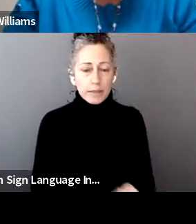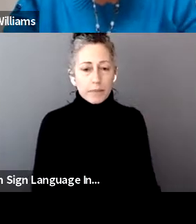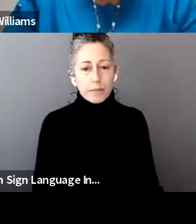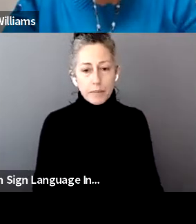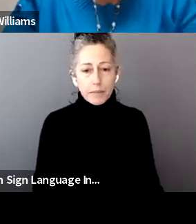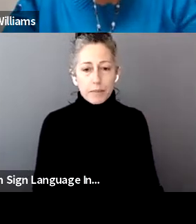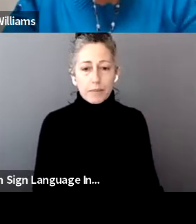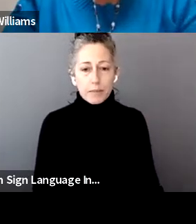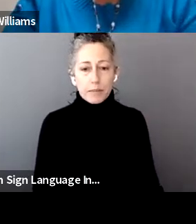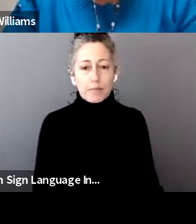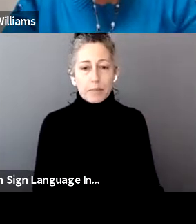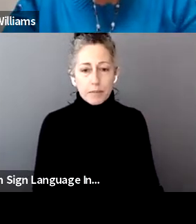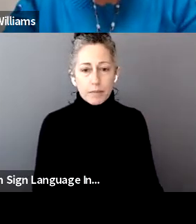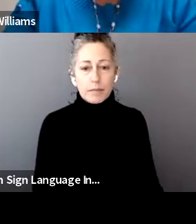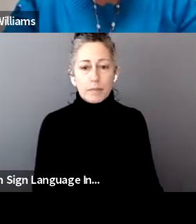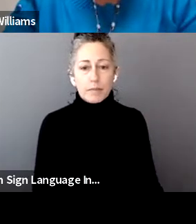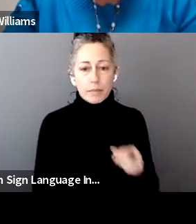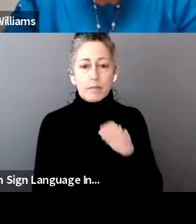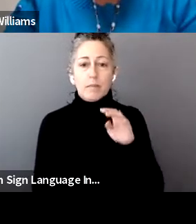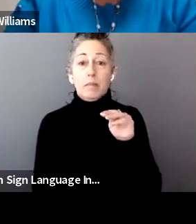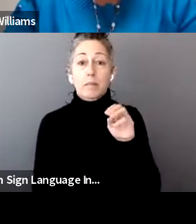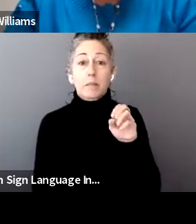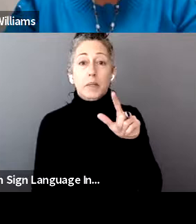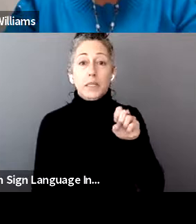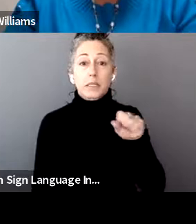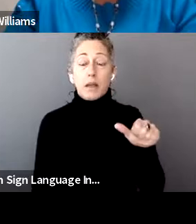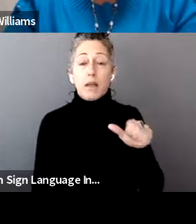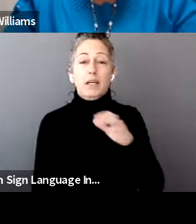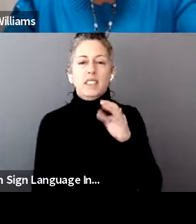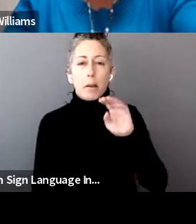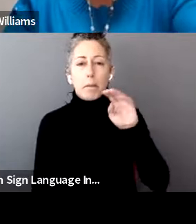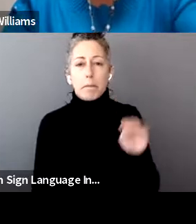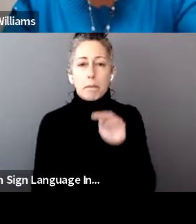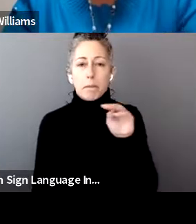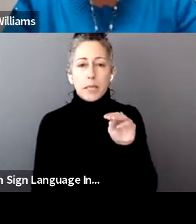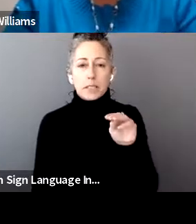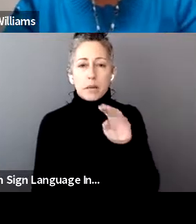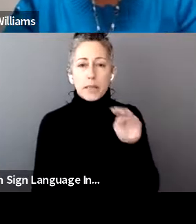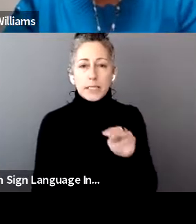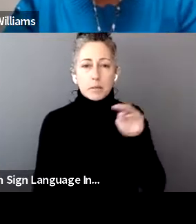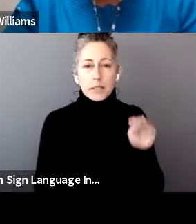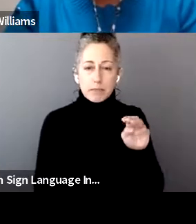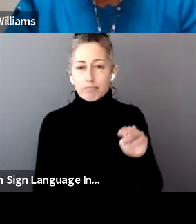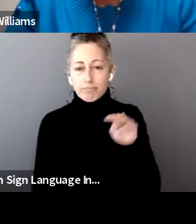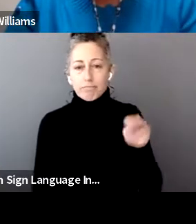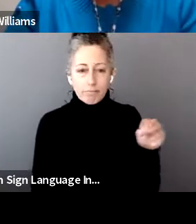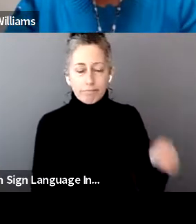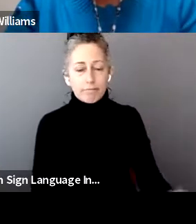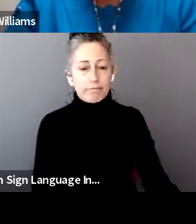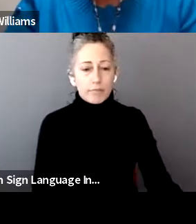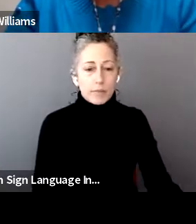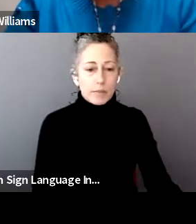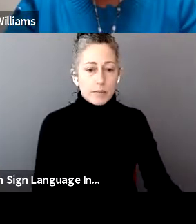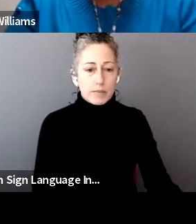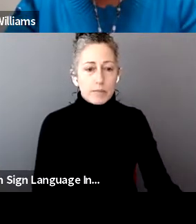to receive those questions and we will answer them towards the end. So thank you again. Great information and great questions coming in.